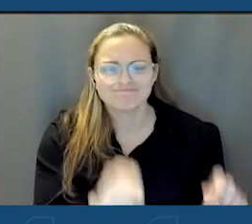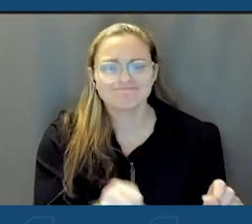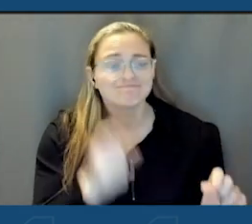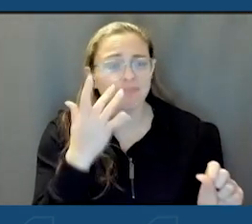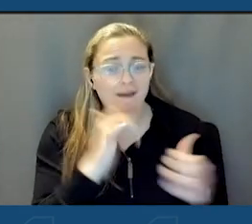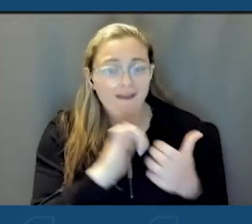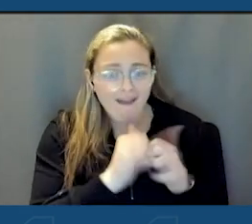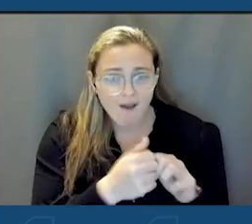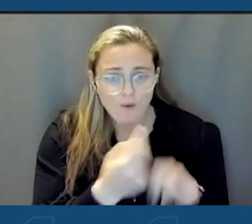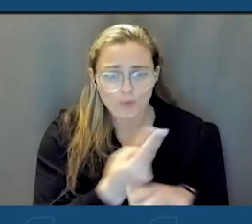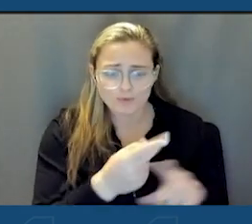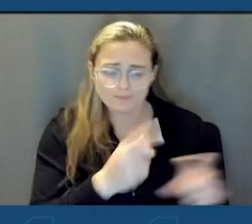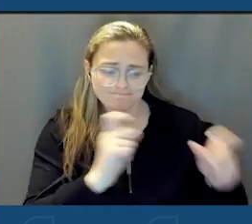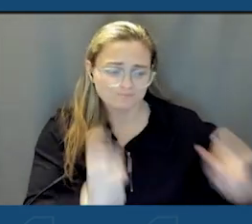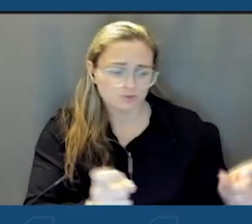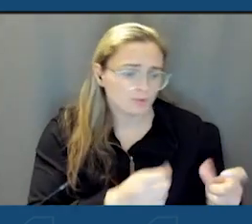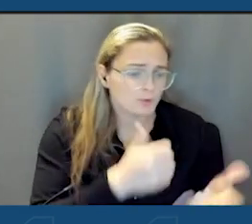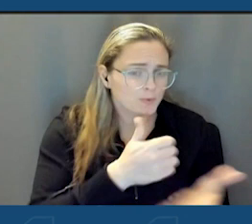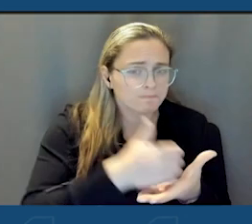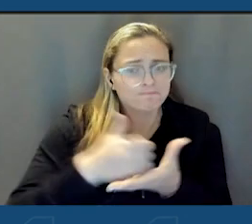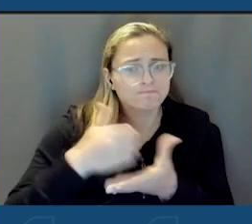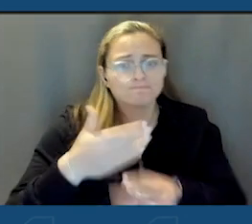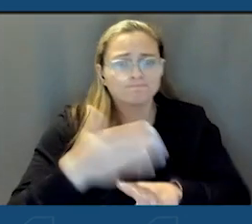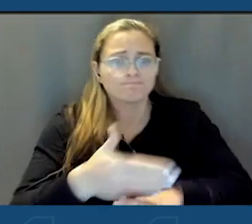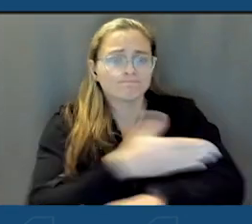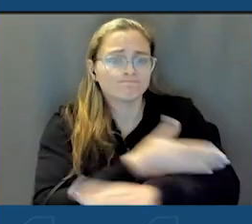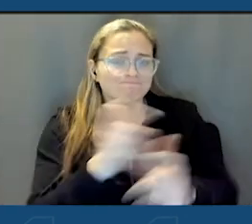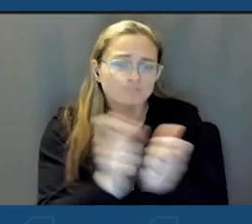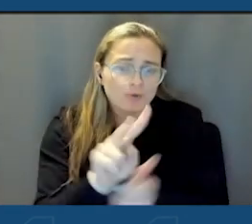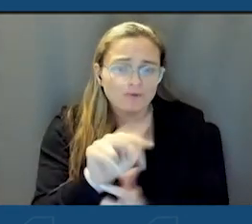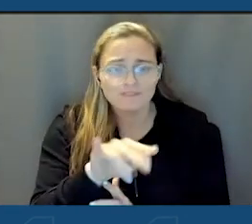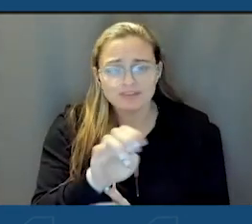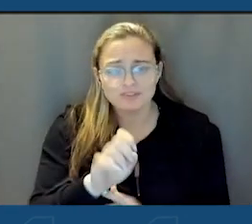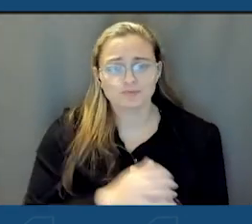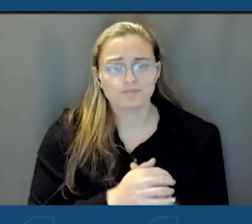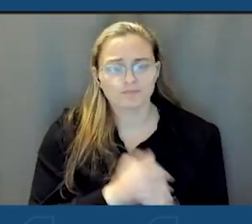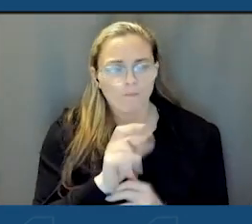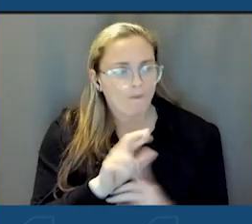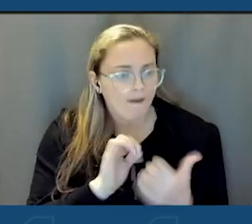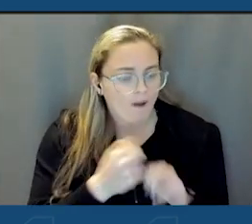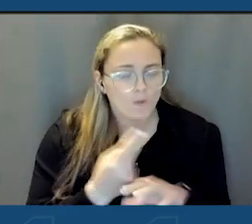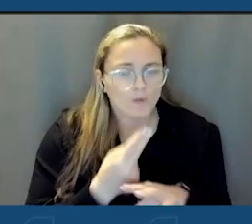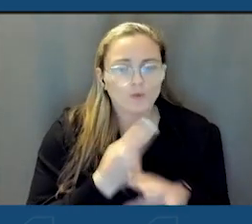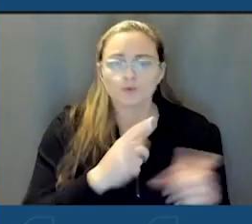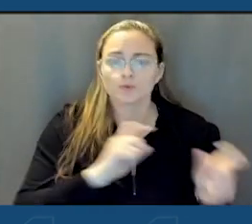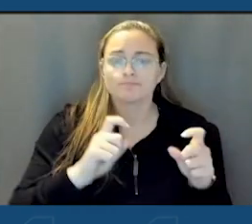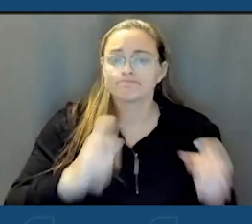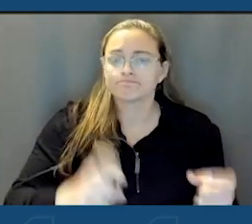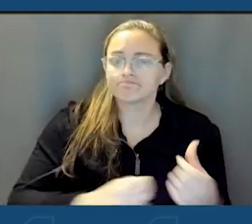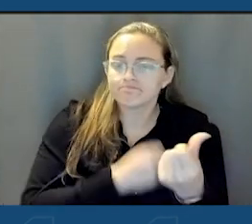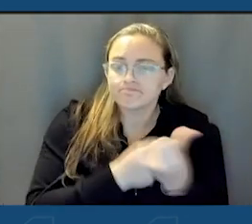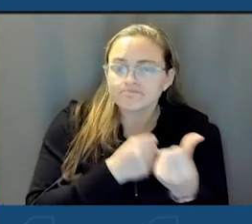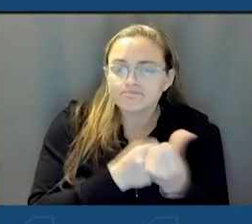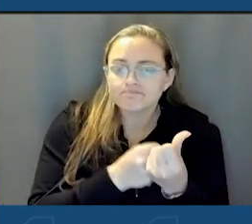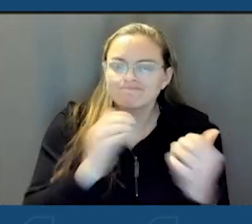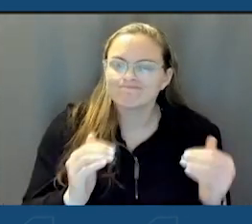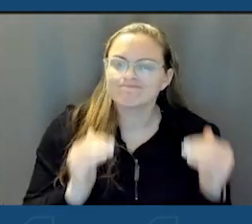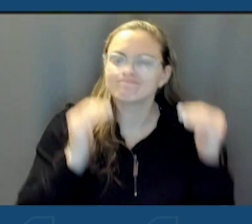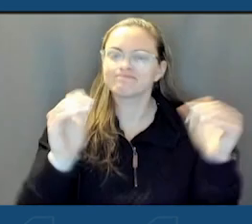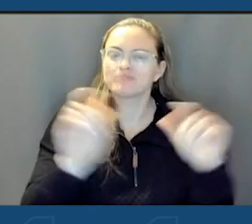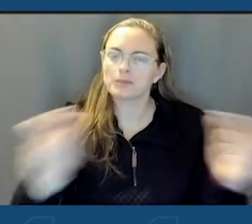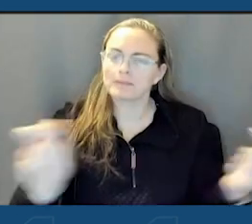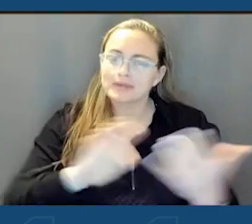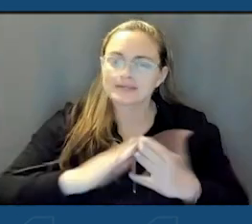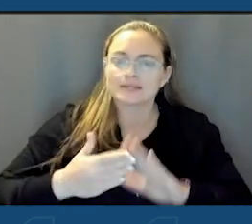it can be used to contribute to the transformation of the smallest village or how it can be used to contribute to a boost in a larger city.